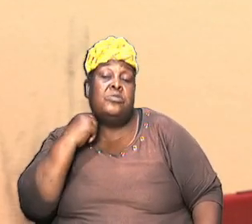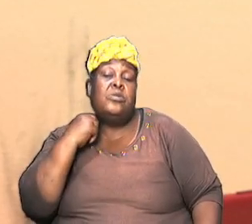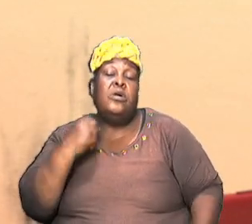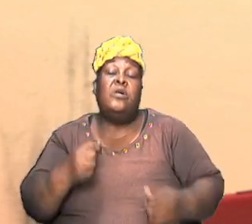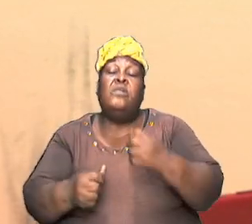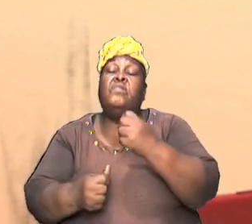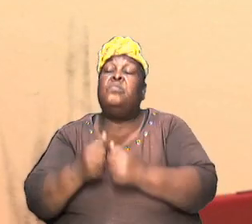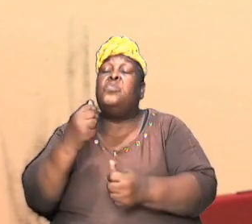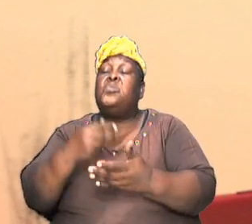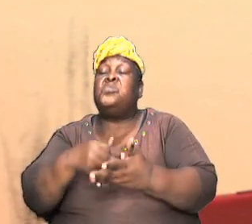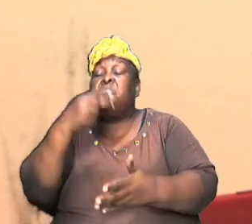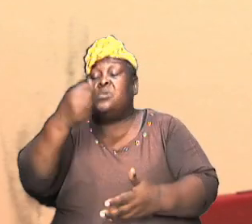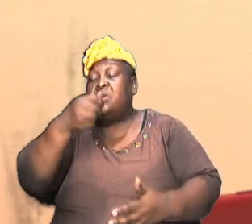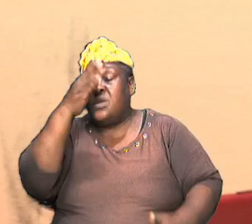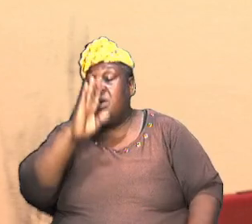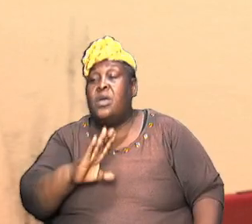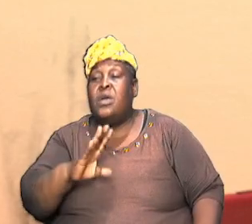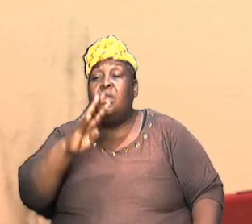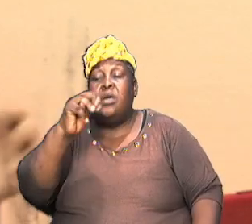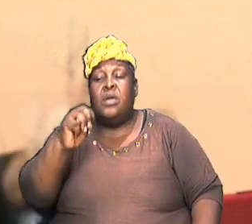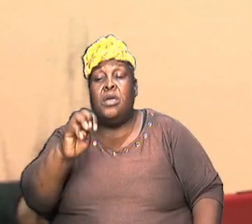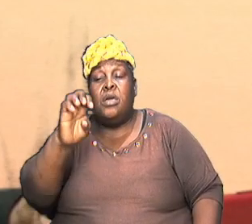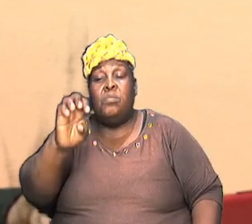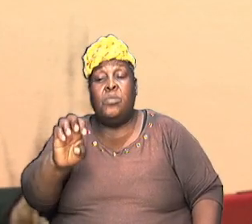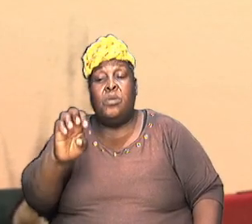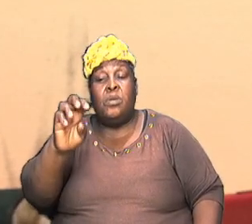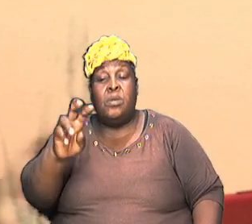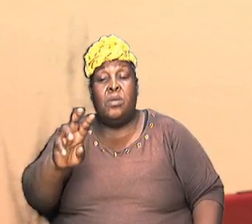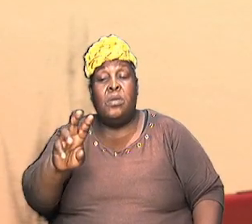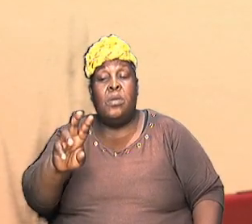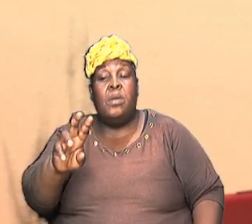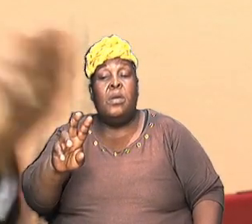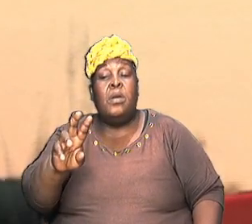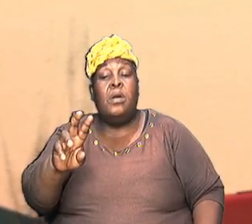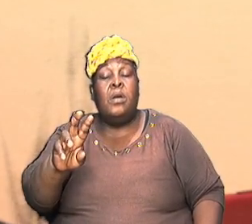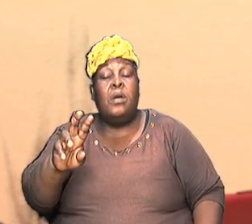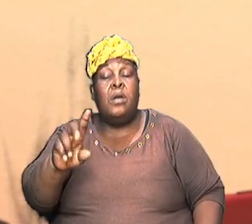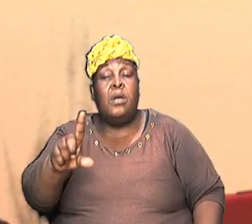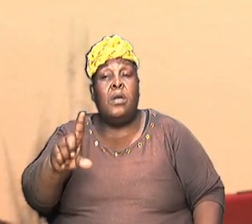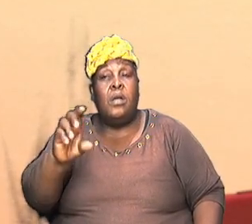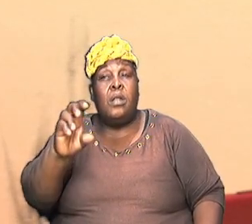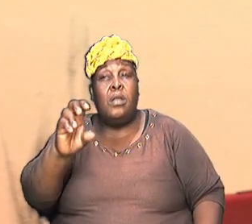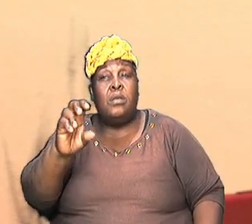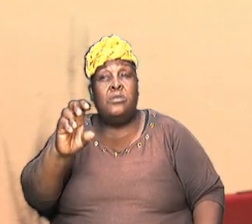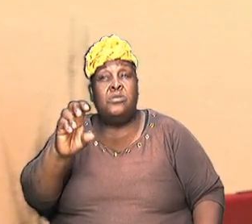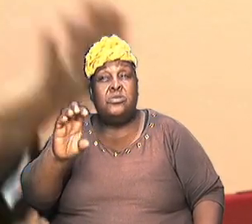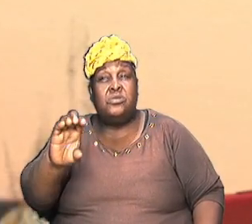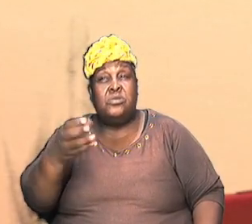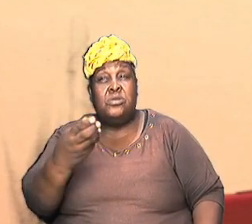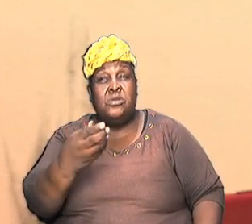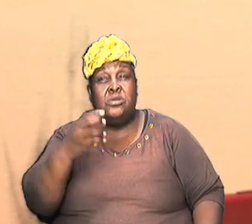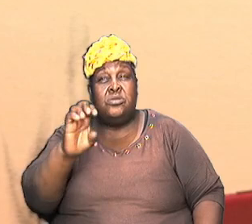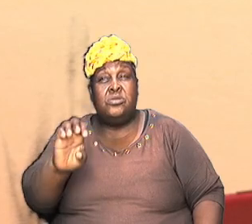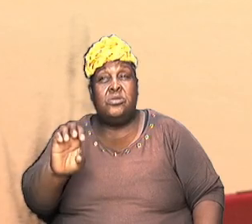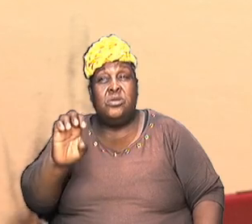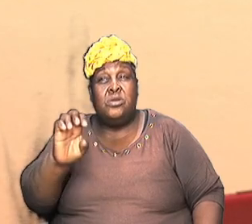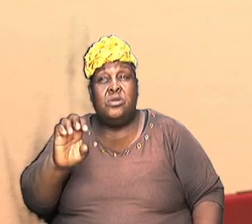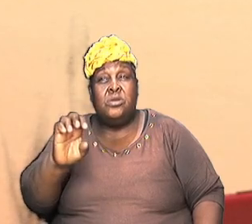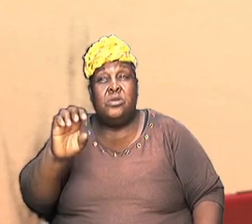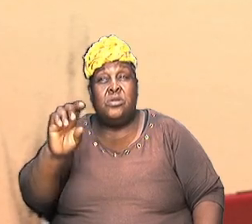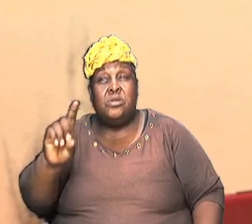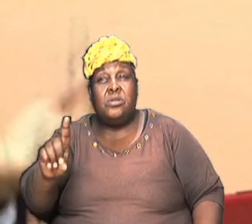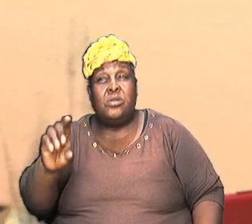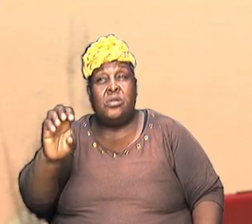most high God Melchizedek and there was no tabernacle there were no sacrifices there was no priestly lineage